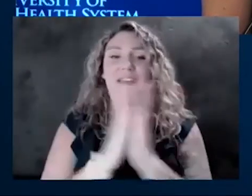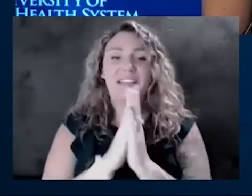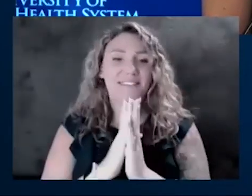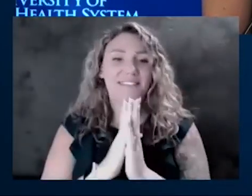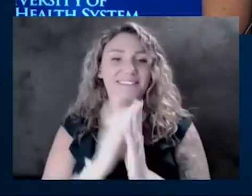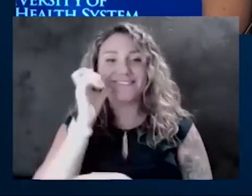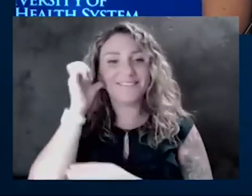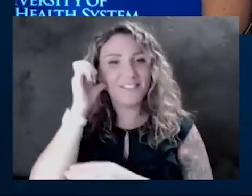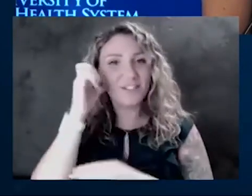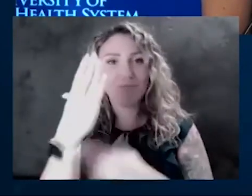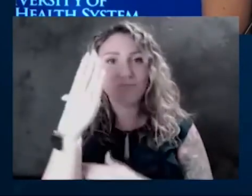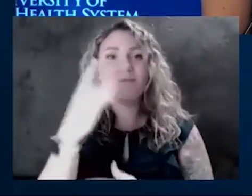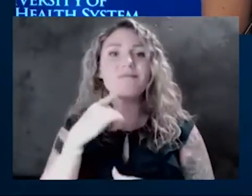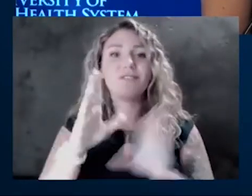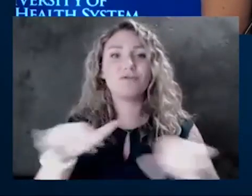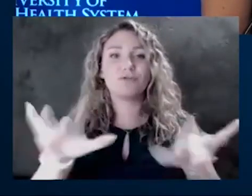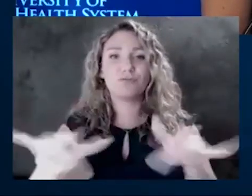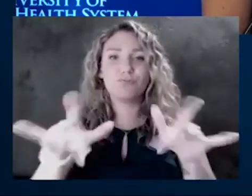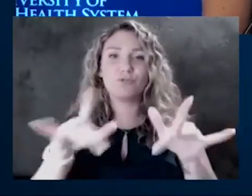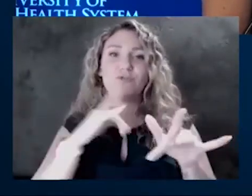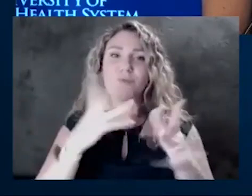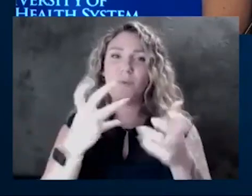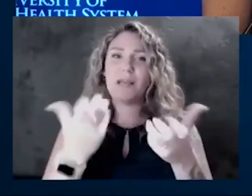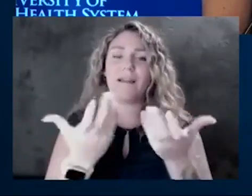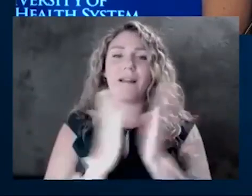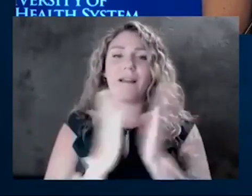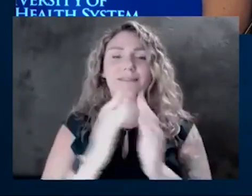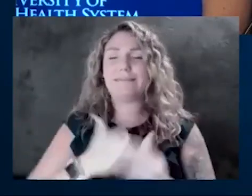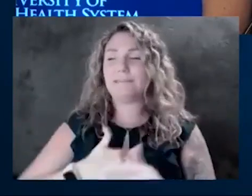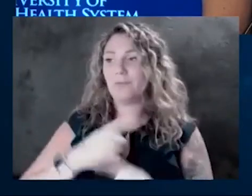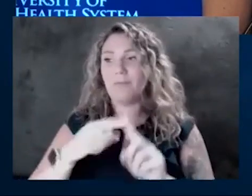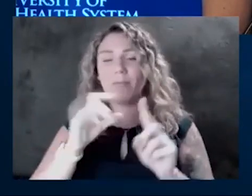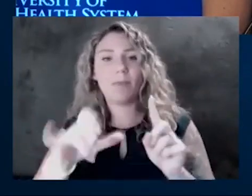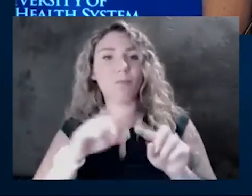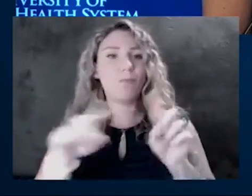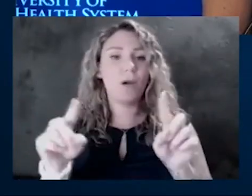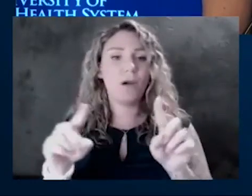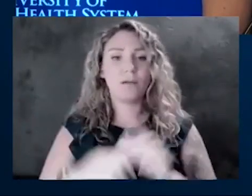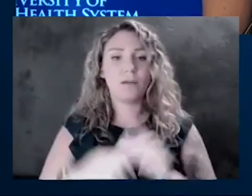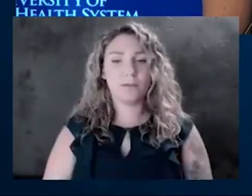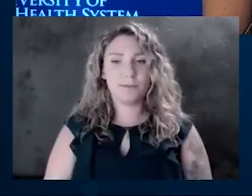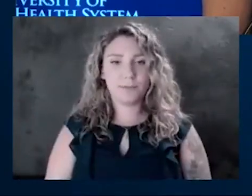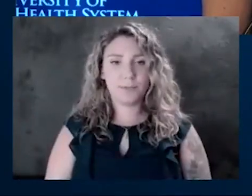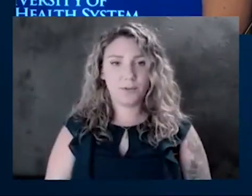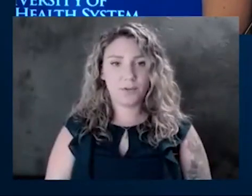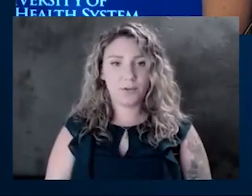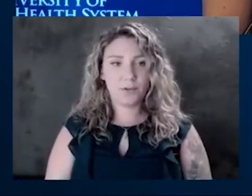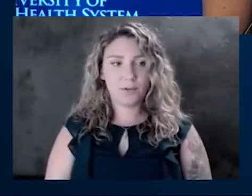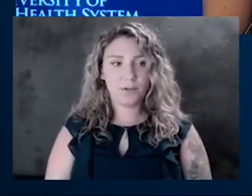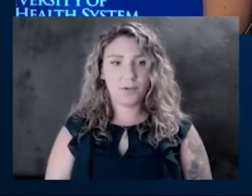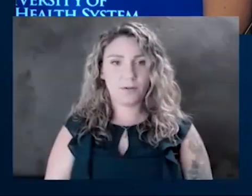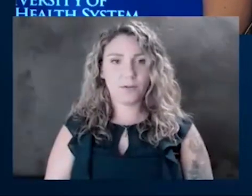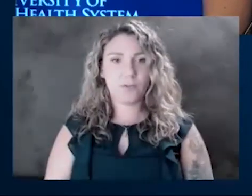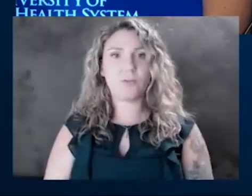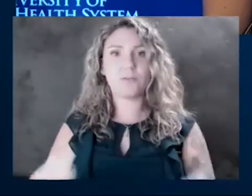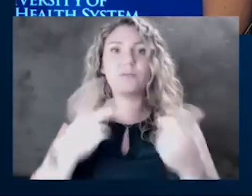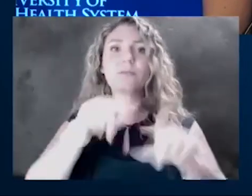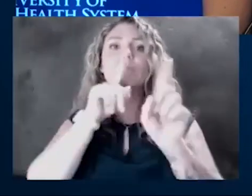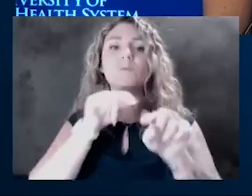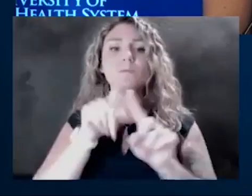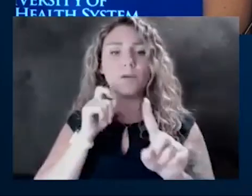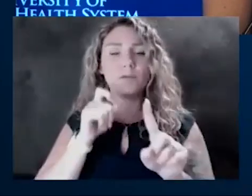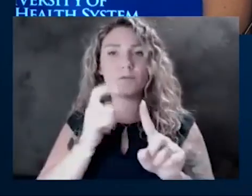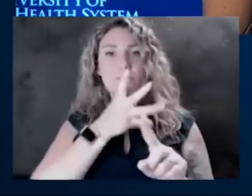Children's Mercy doctors on, and I apologize for that. But I wanted to ask about there is a lot of response, especially from parents who